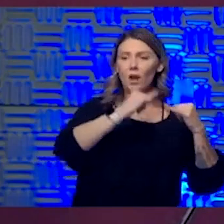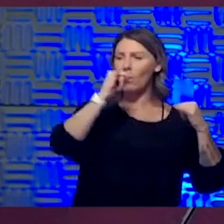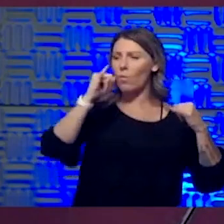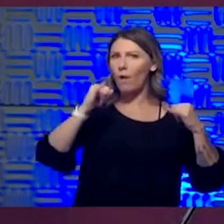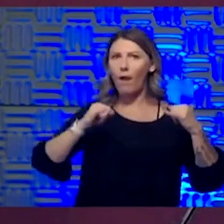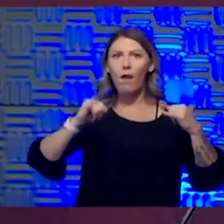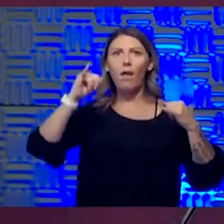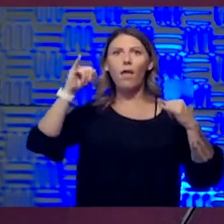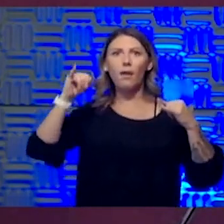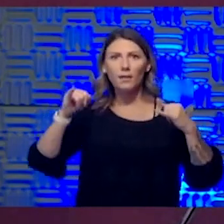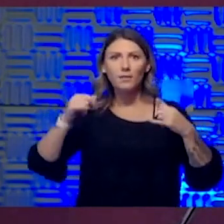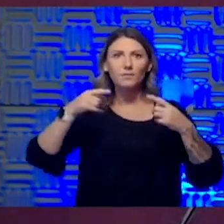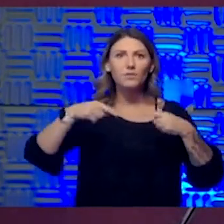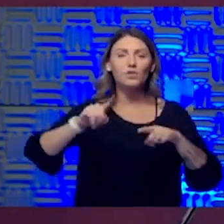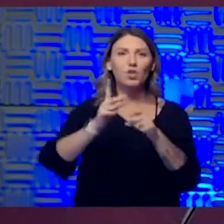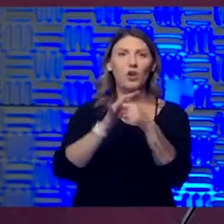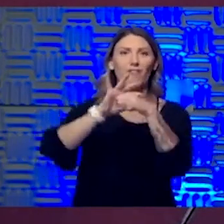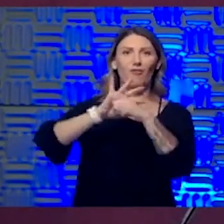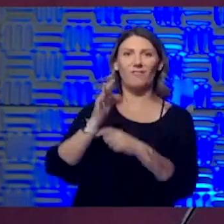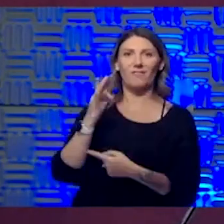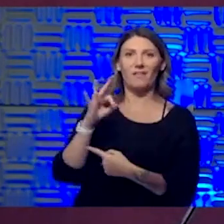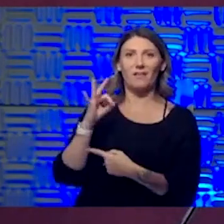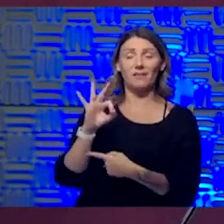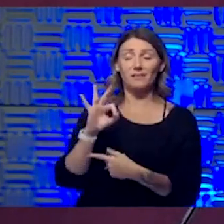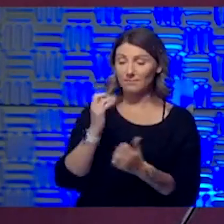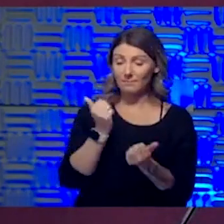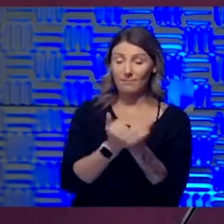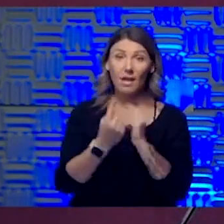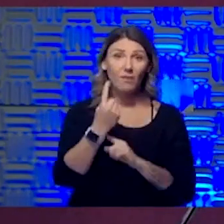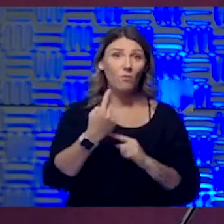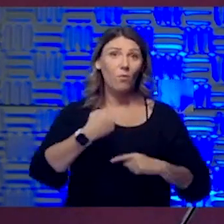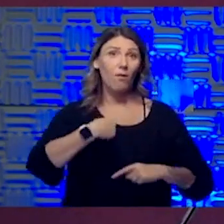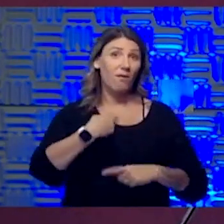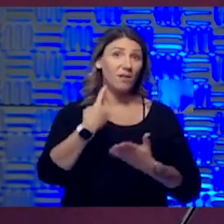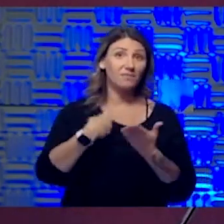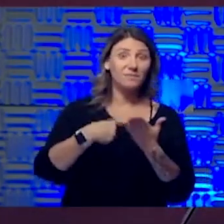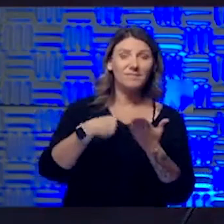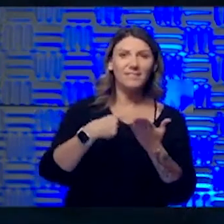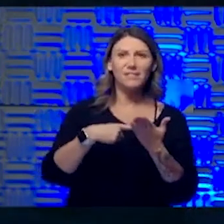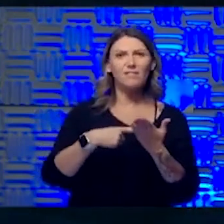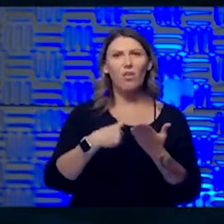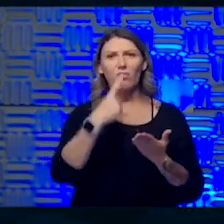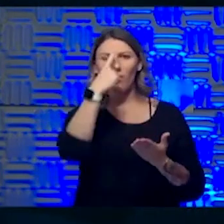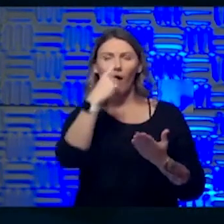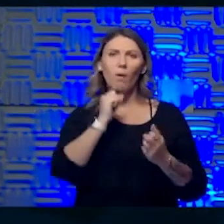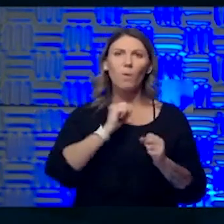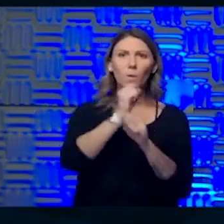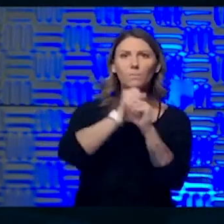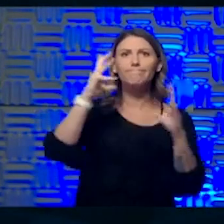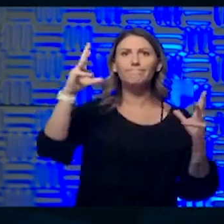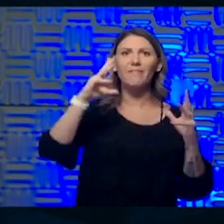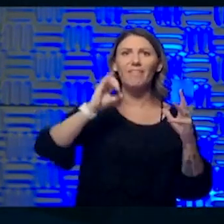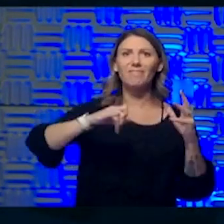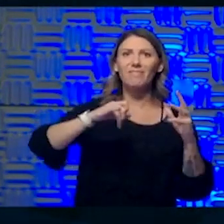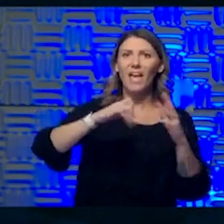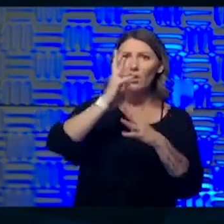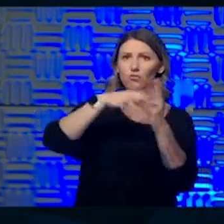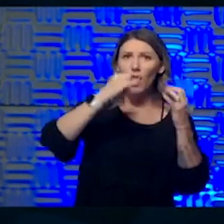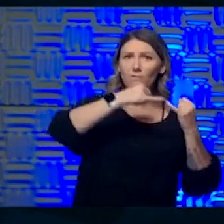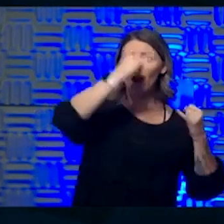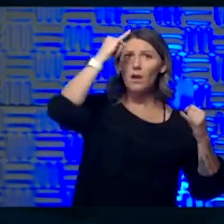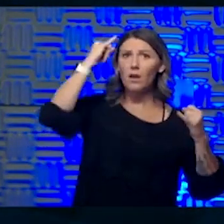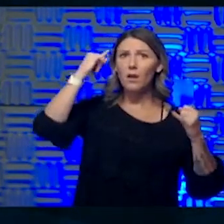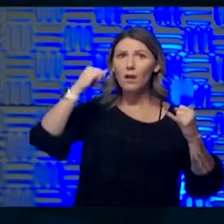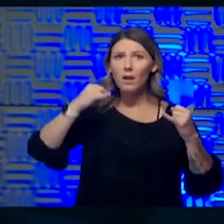kind of went through time. And everybody, you know, that I talked to thought this graph was great because it didn't put specific time parameters. It's just that we're going to